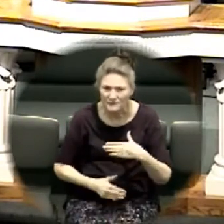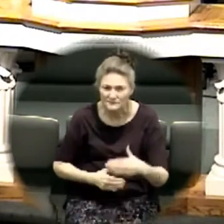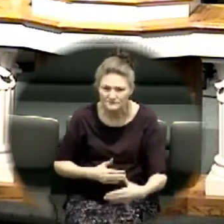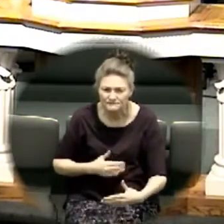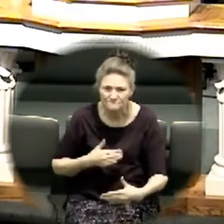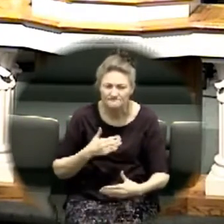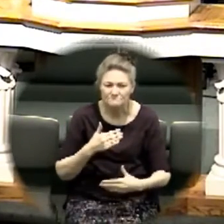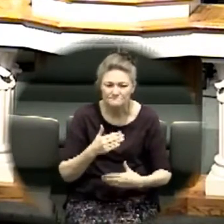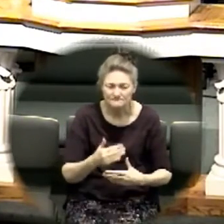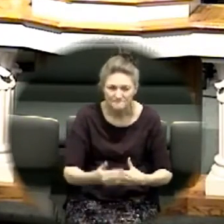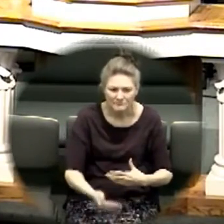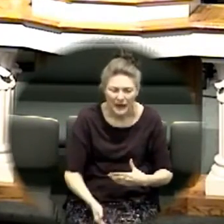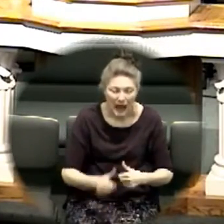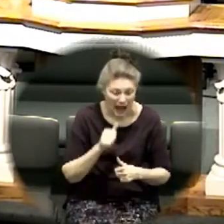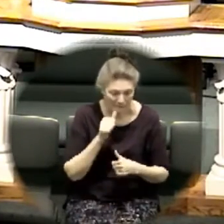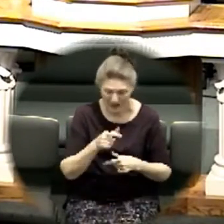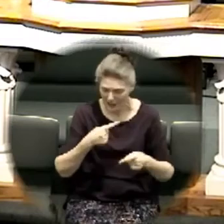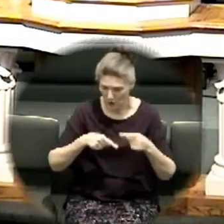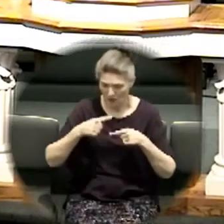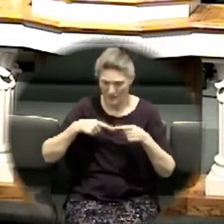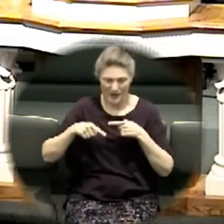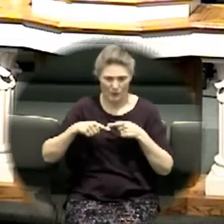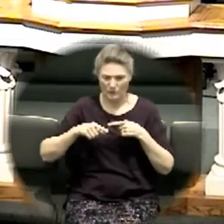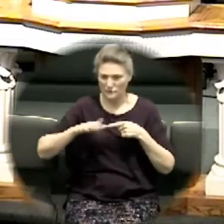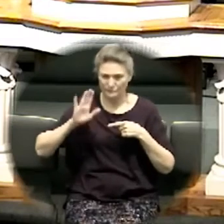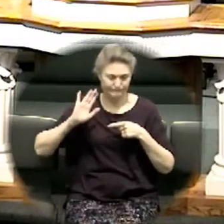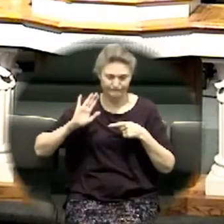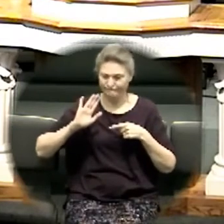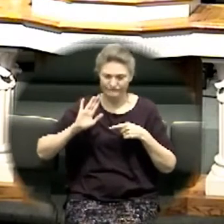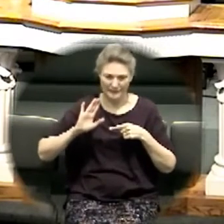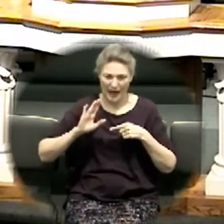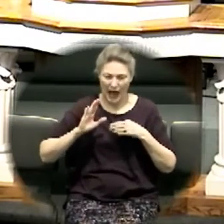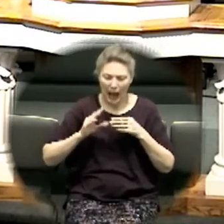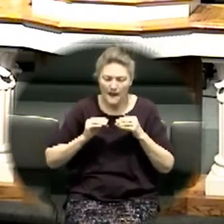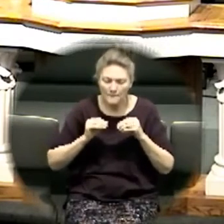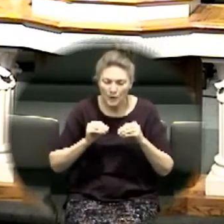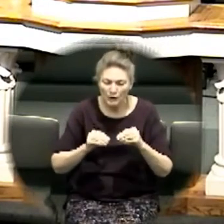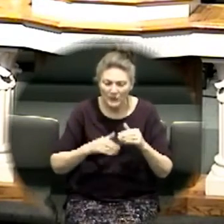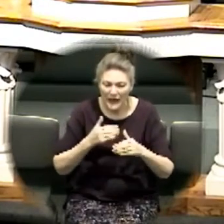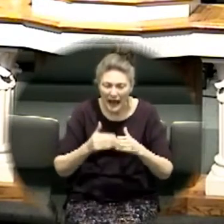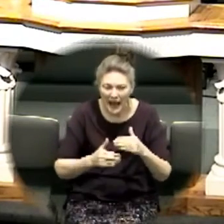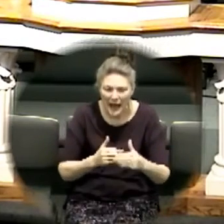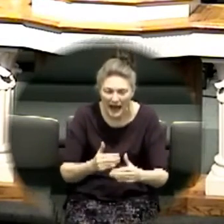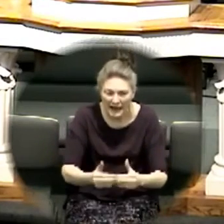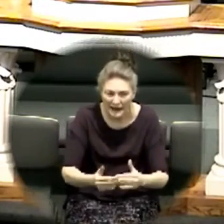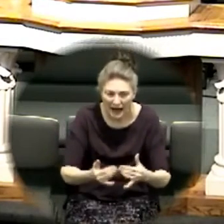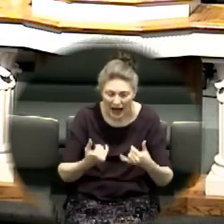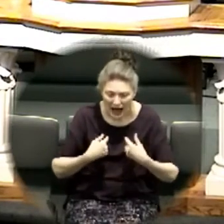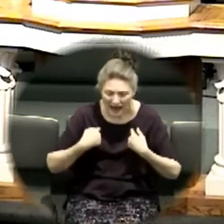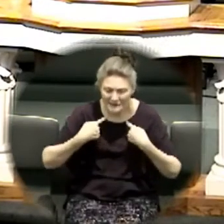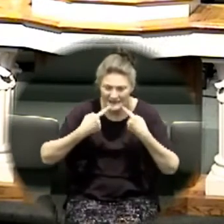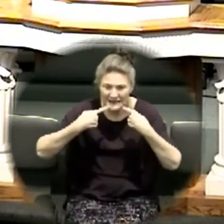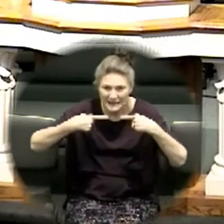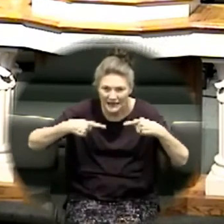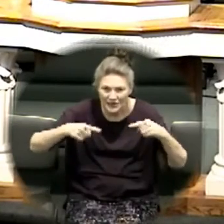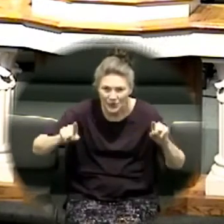going back I'm moving ahead I'm here to declare to